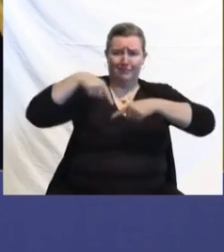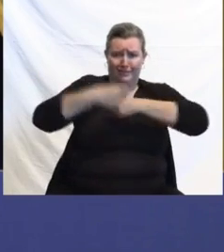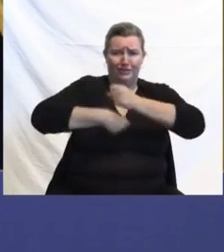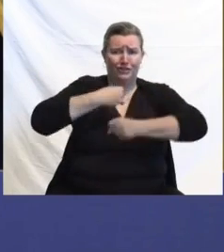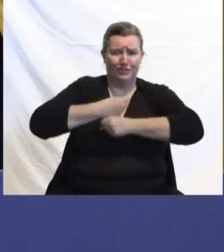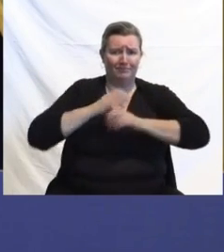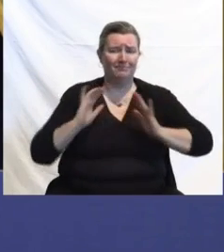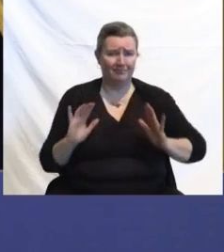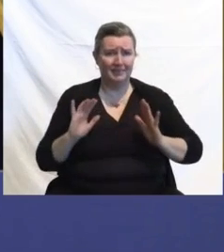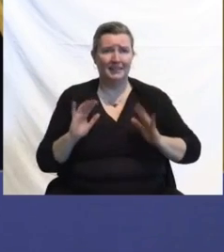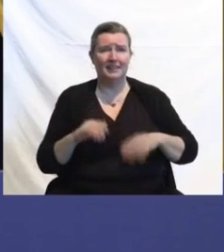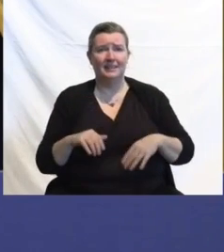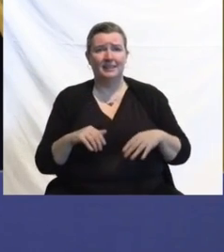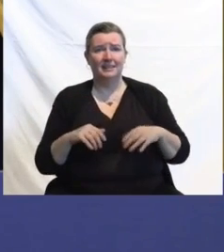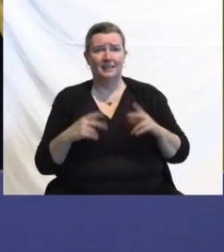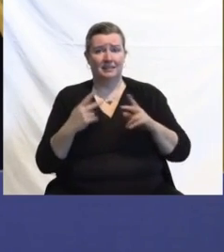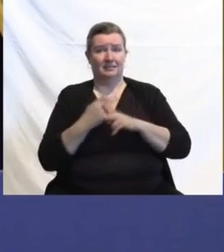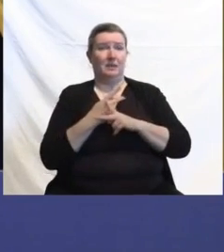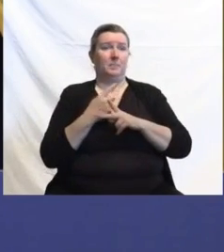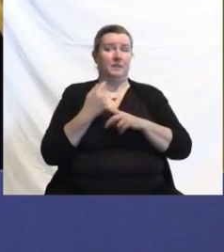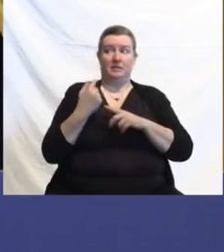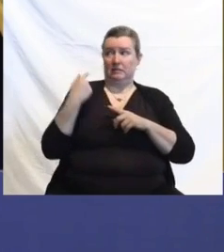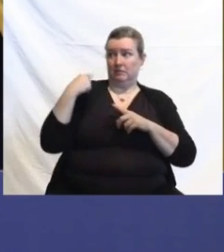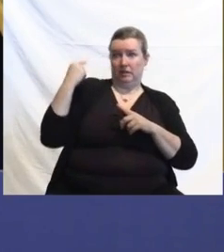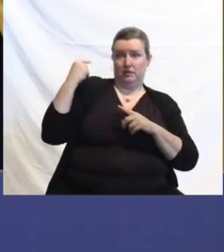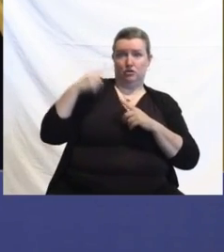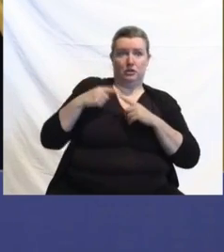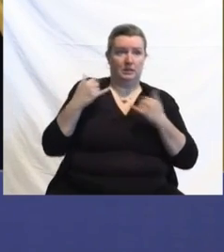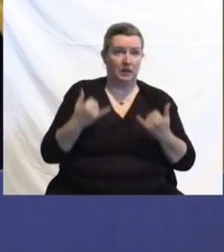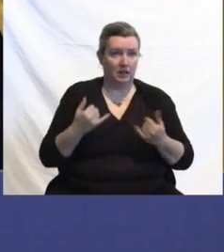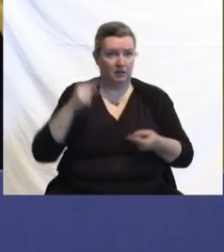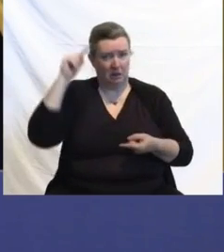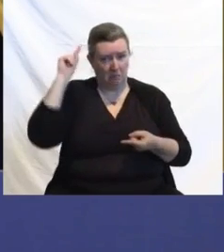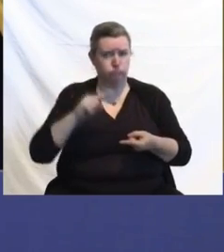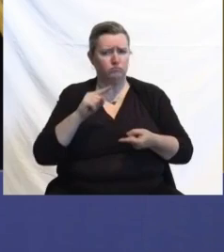3x the amount of people in the hospital that we do today.